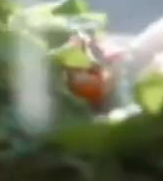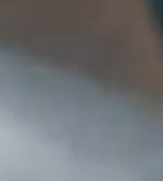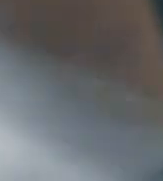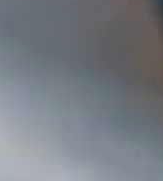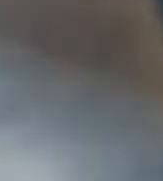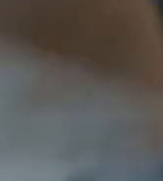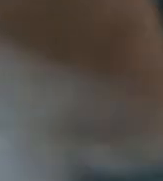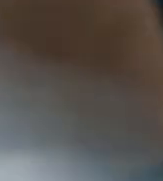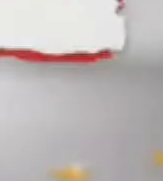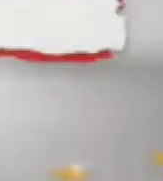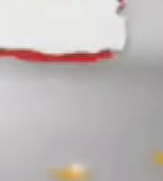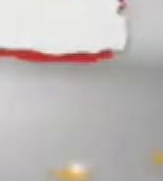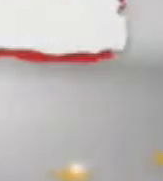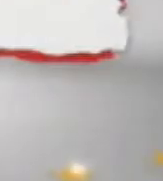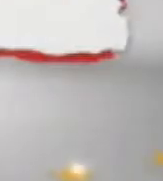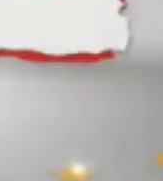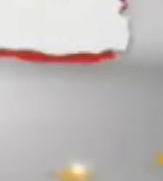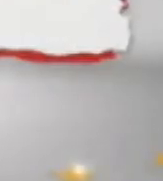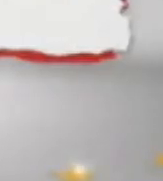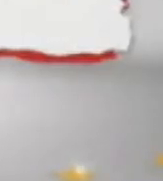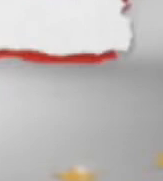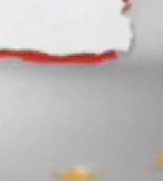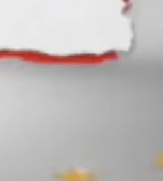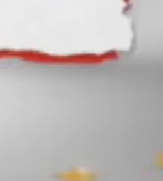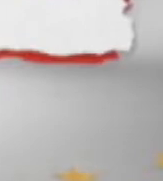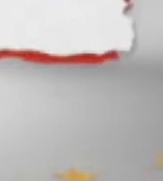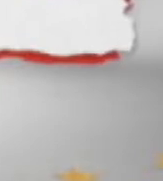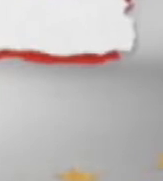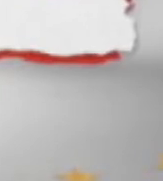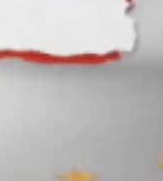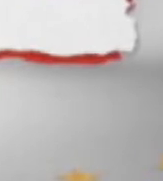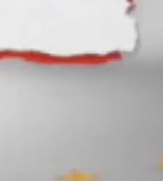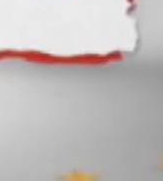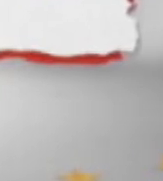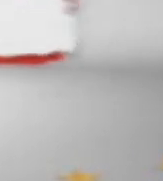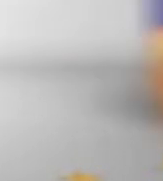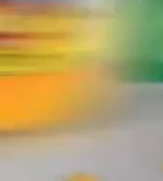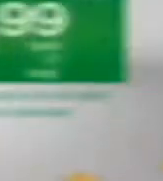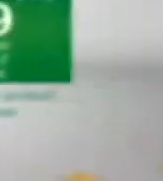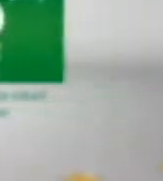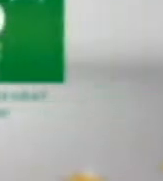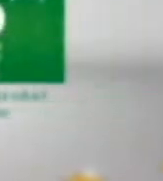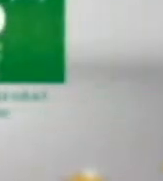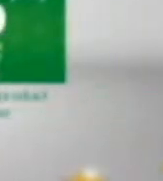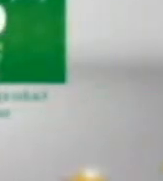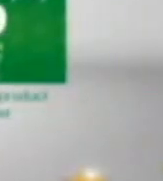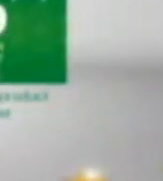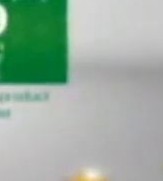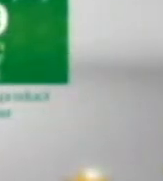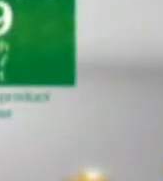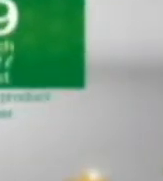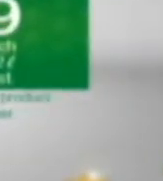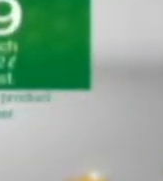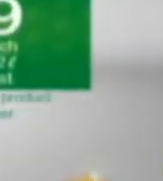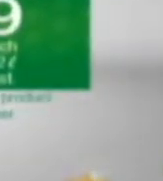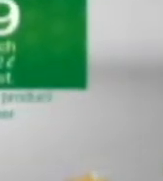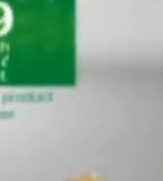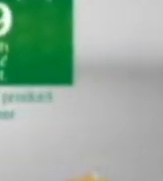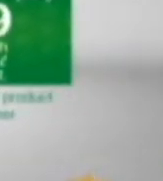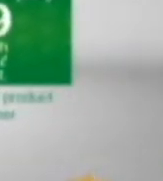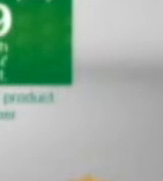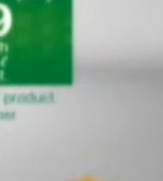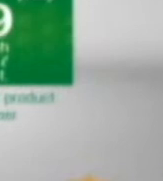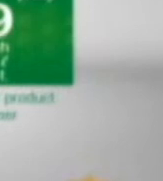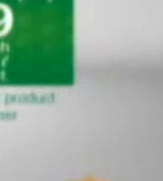in Christmas savings. Like Baker's Choice Assorted Biscuits for only $89.99 and Brooks Oros Range for just